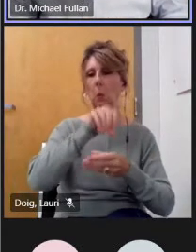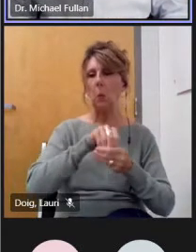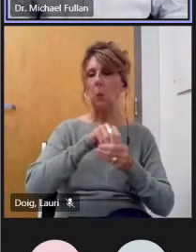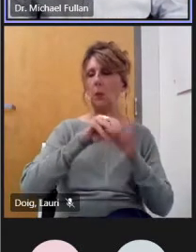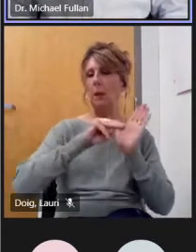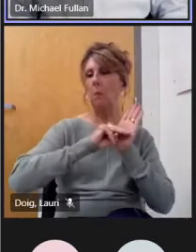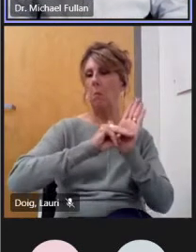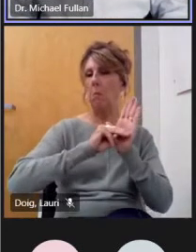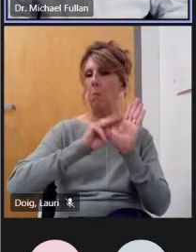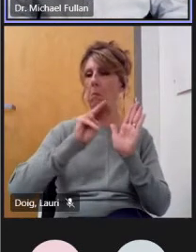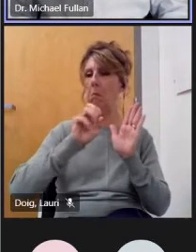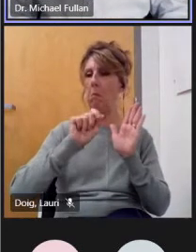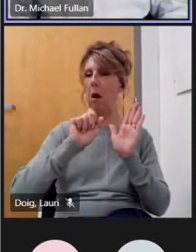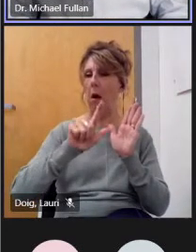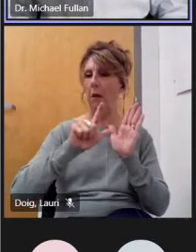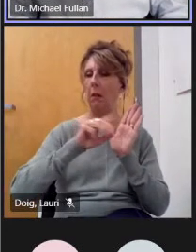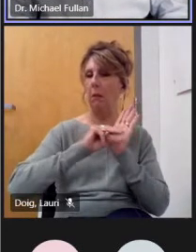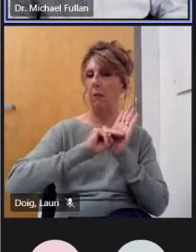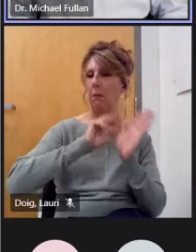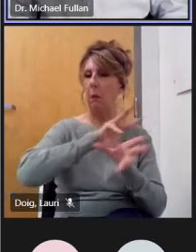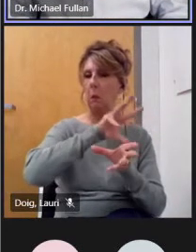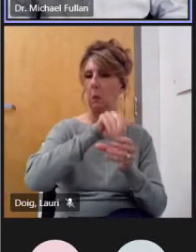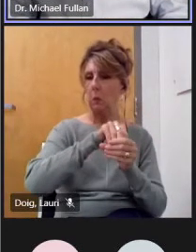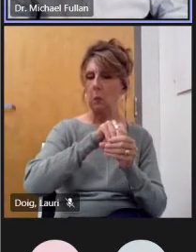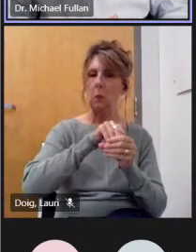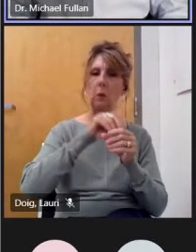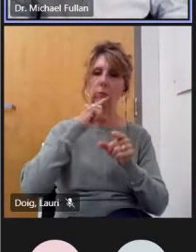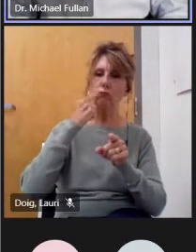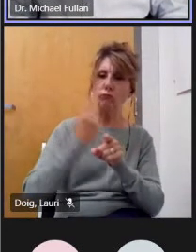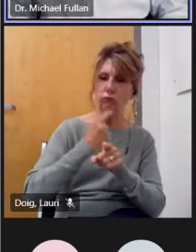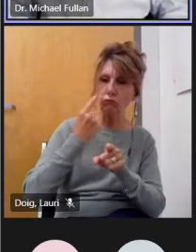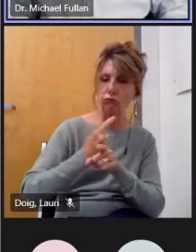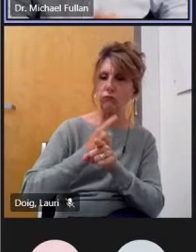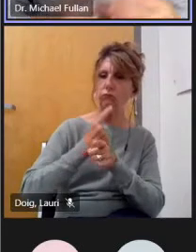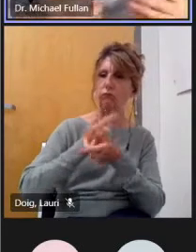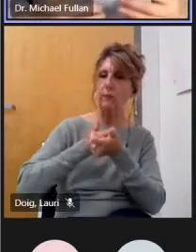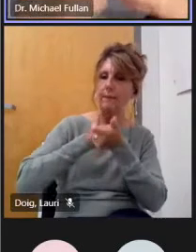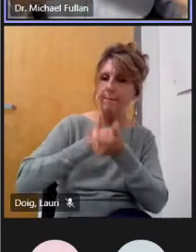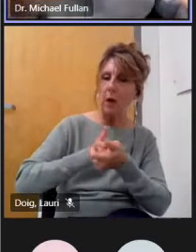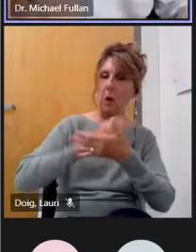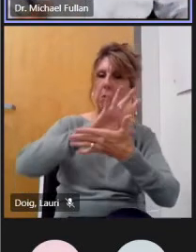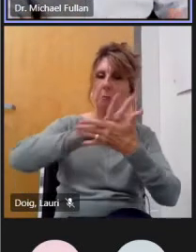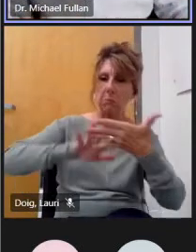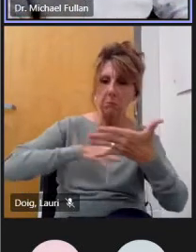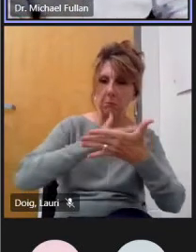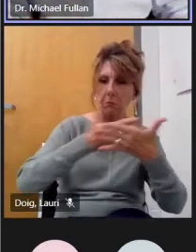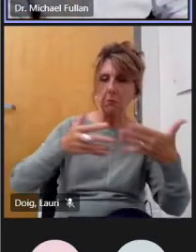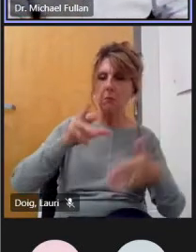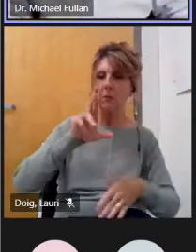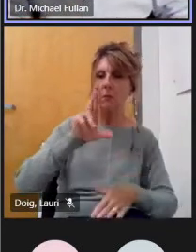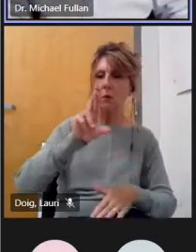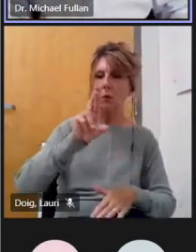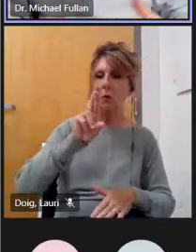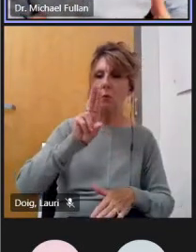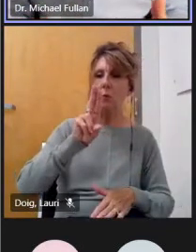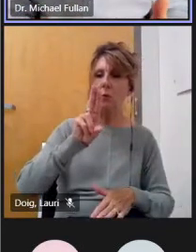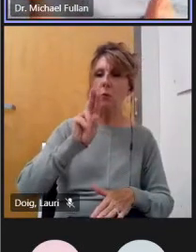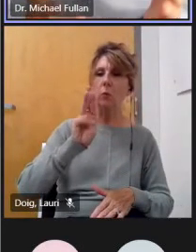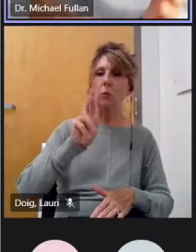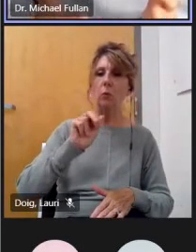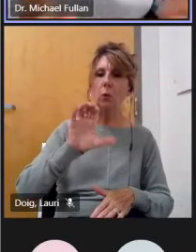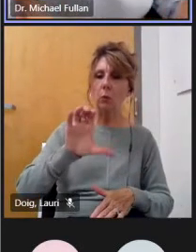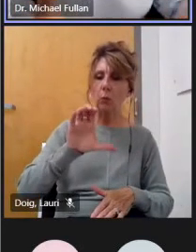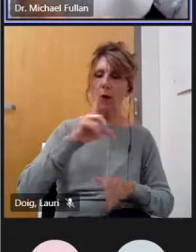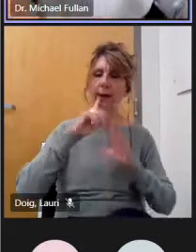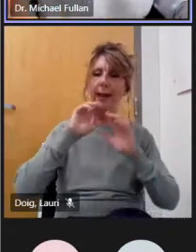defined there there's protocols and rubrics to assess them to shape how they would be uh taught that